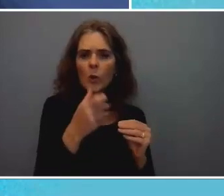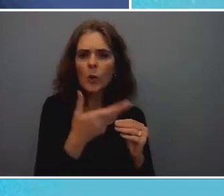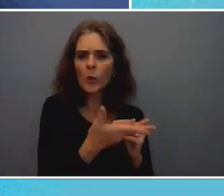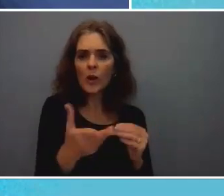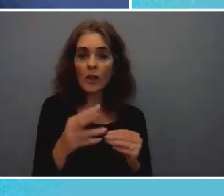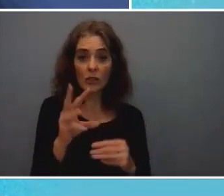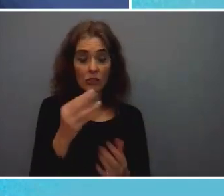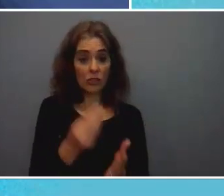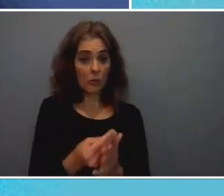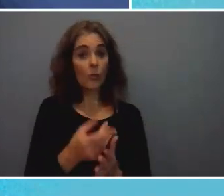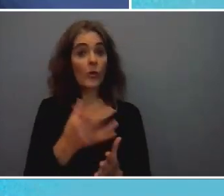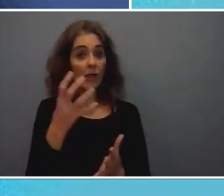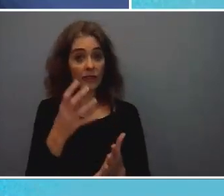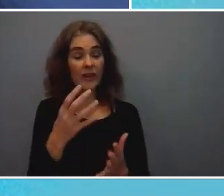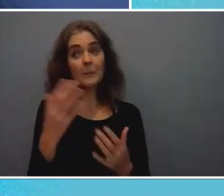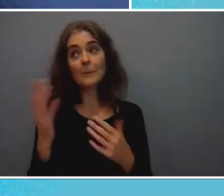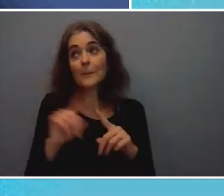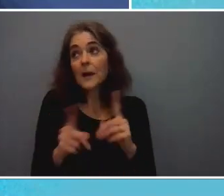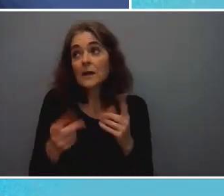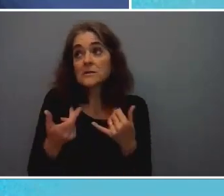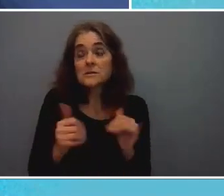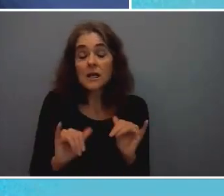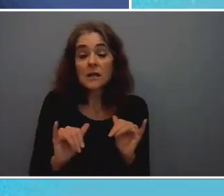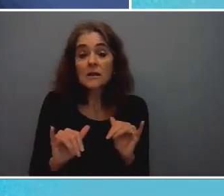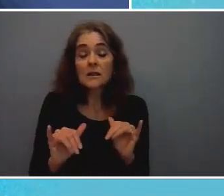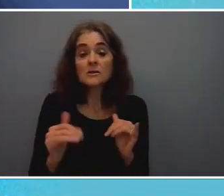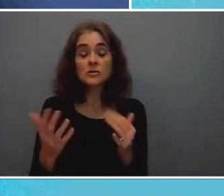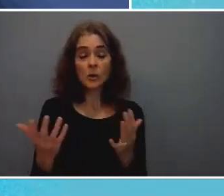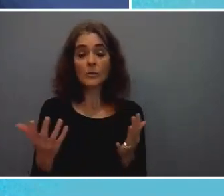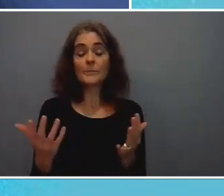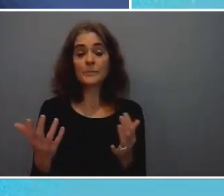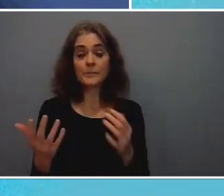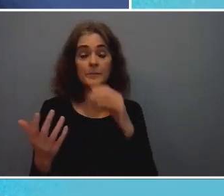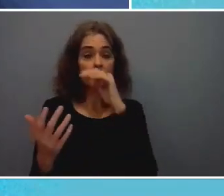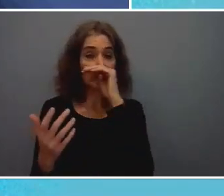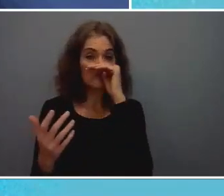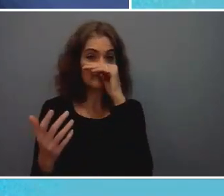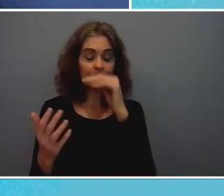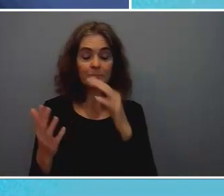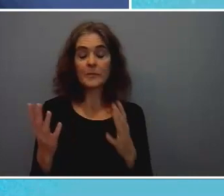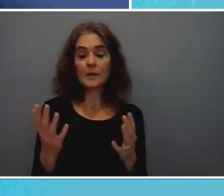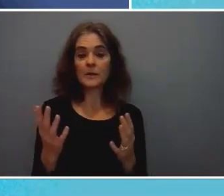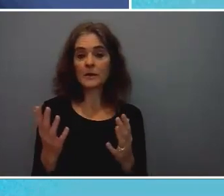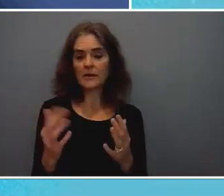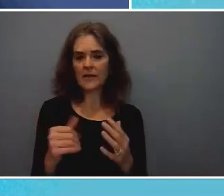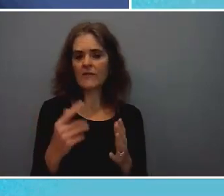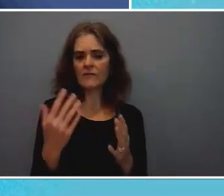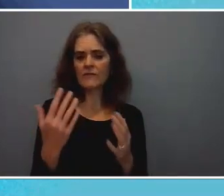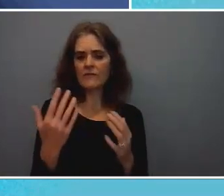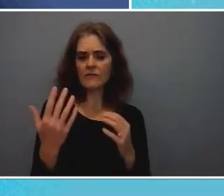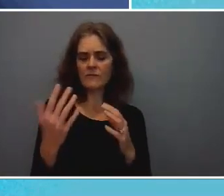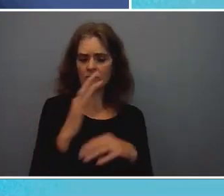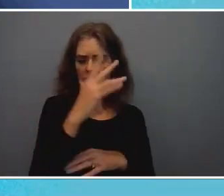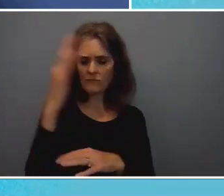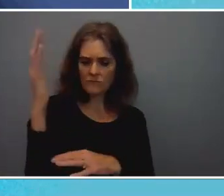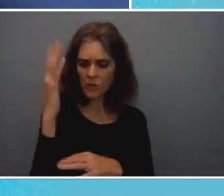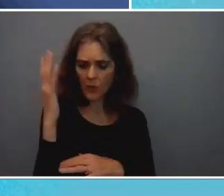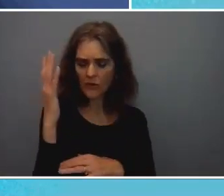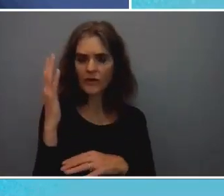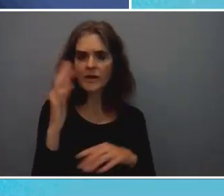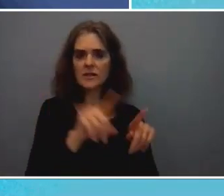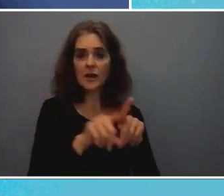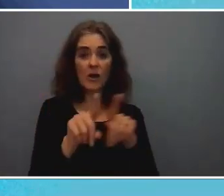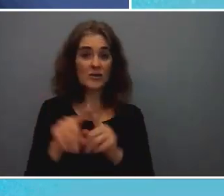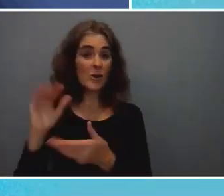they still benefit also the the the poorest and the you know the the lower incomes